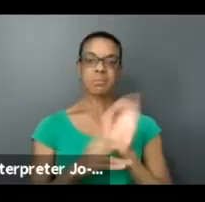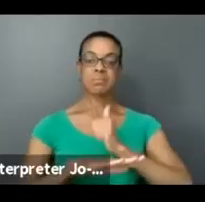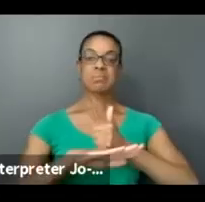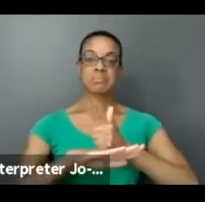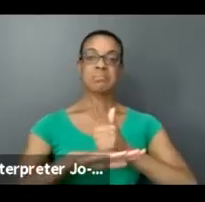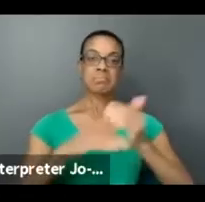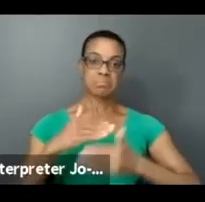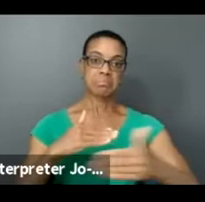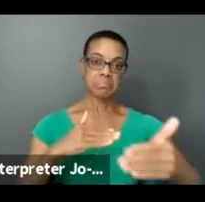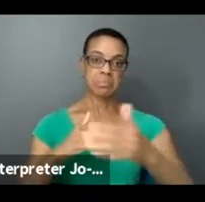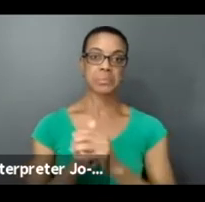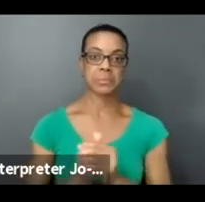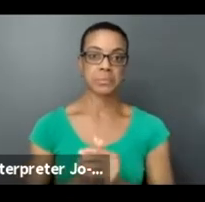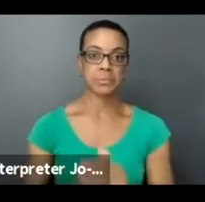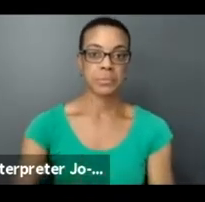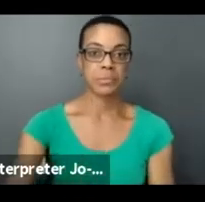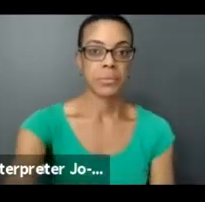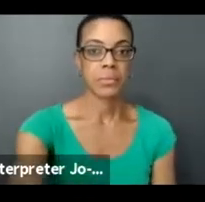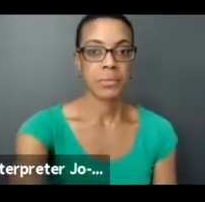throughout the program.